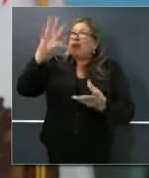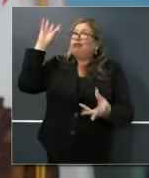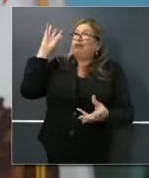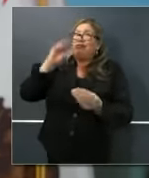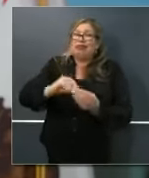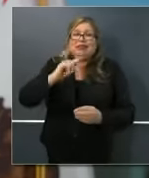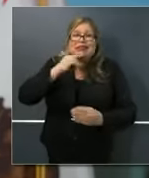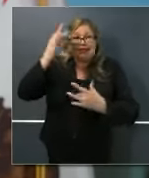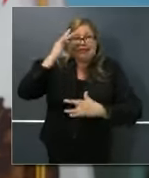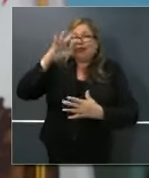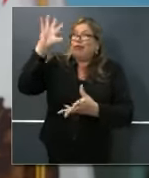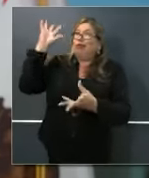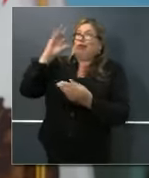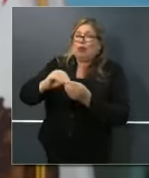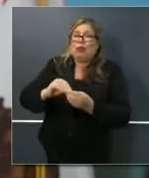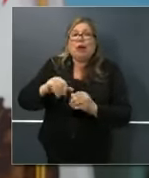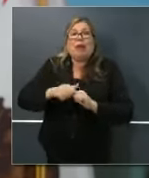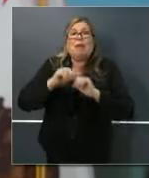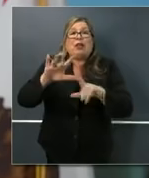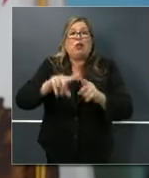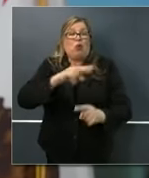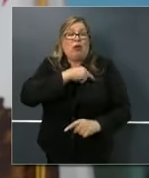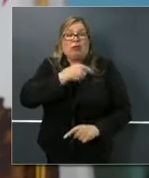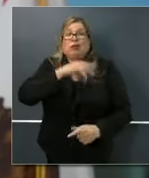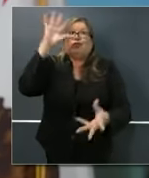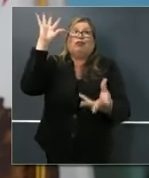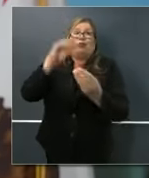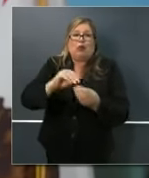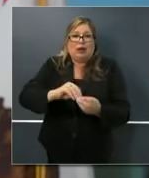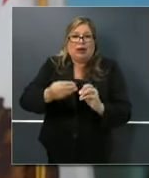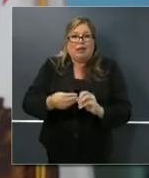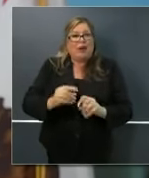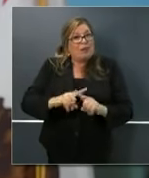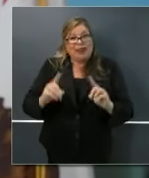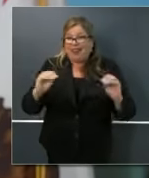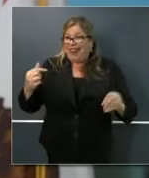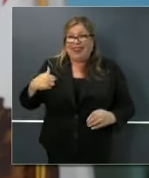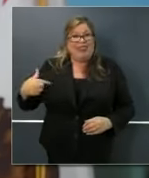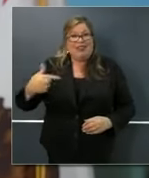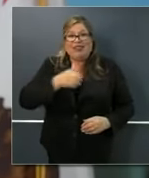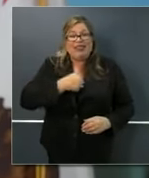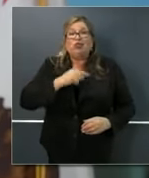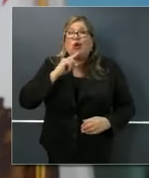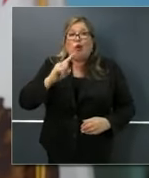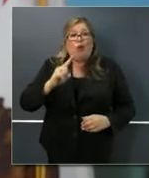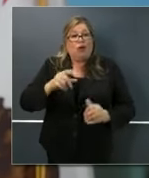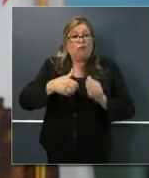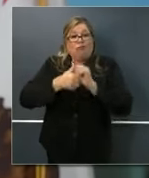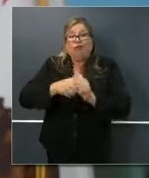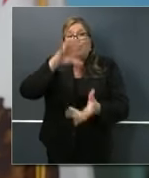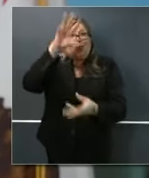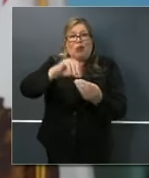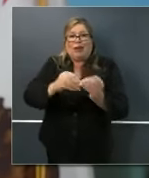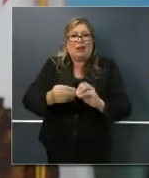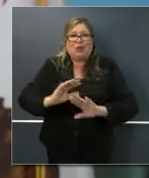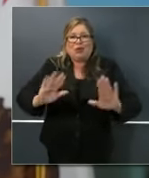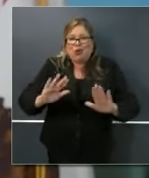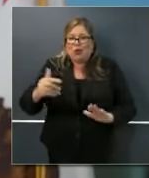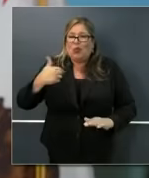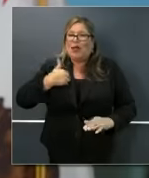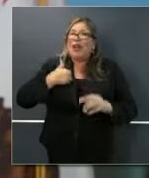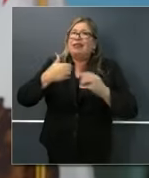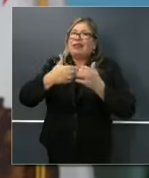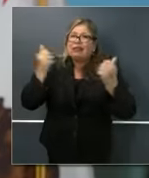numbers aggregate, but none of us live in the aggregate. Our experience is completely unique, we live with our own set of eyes